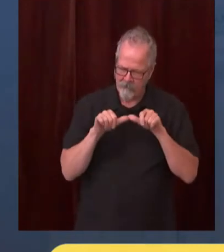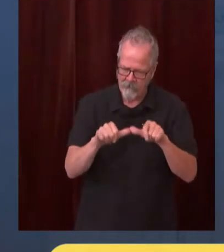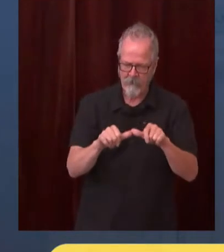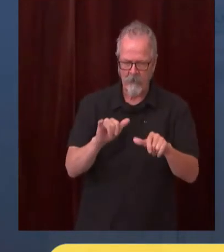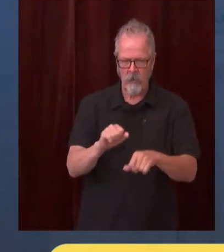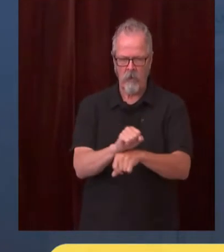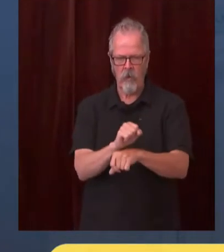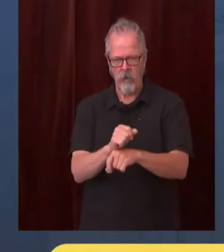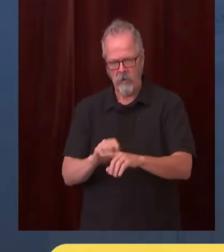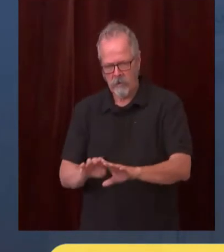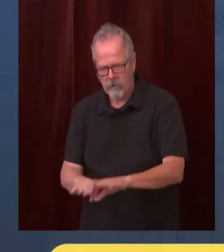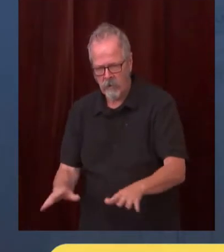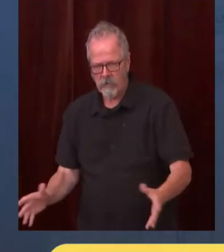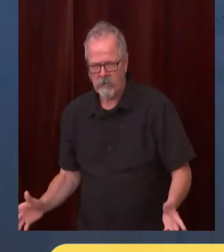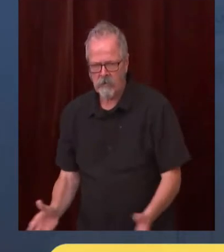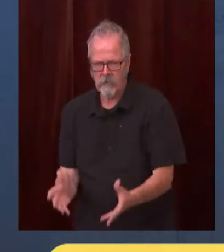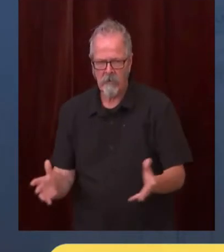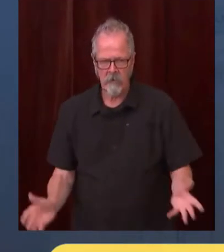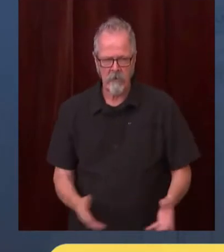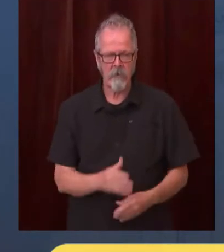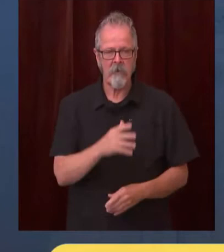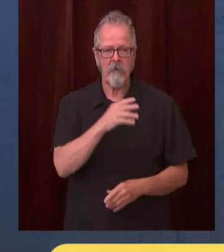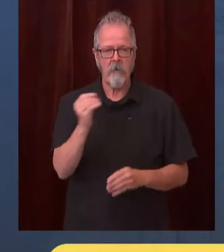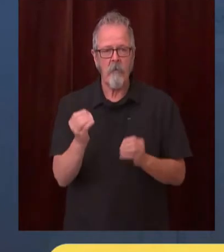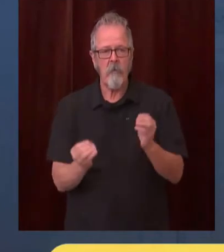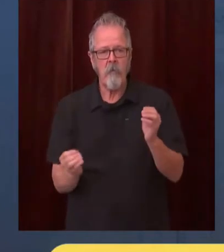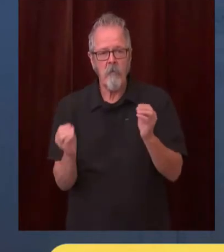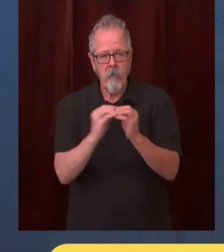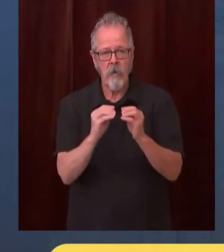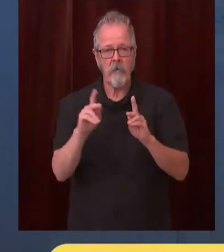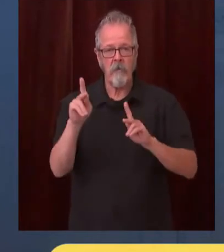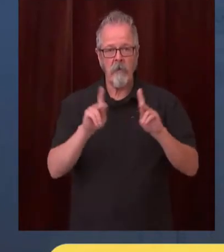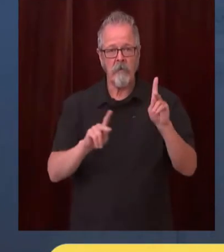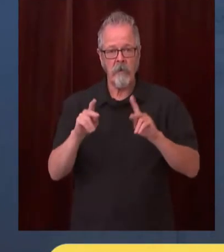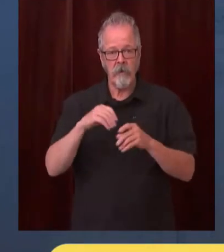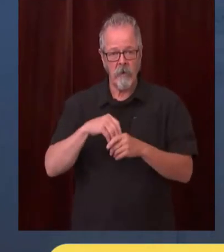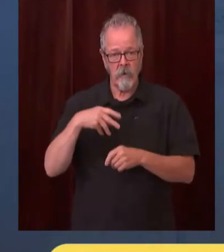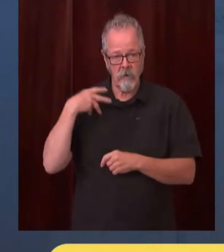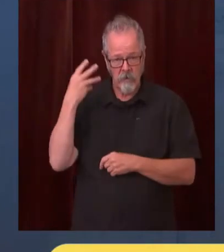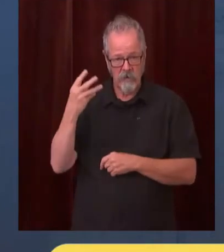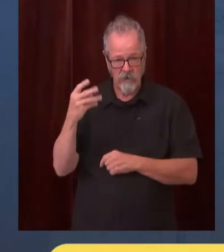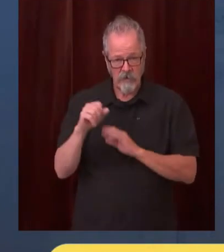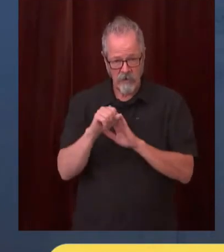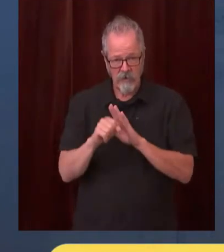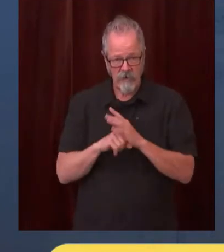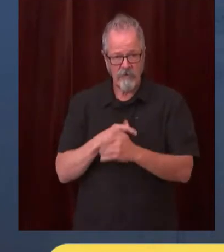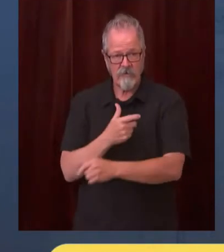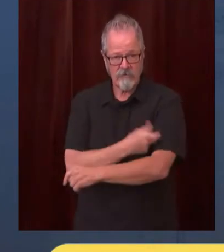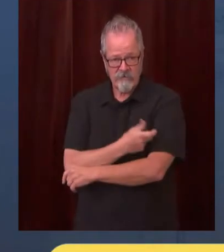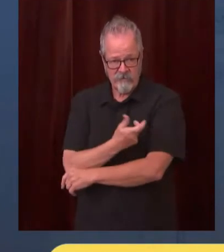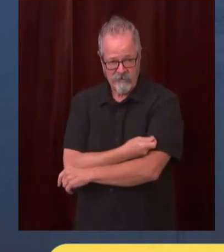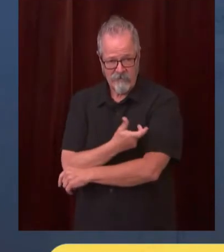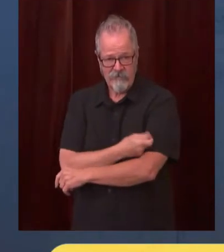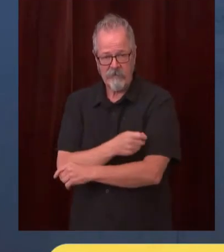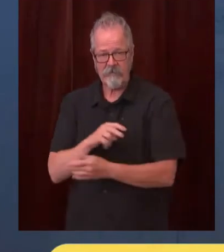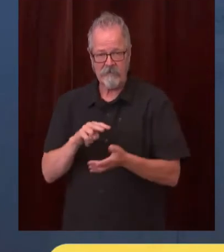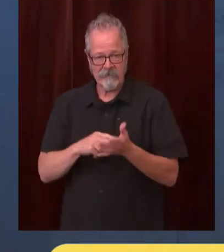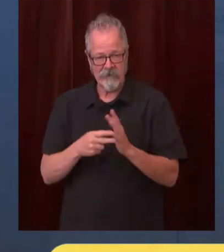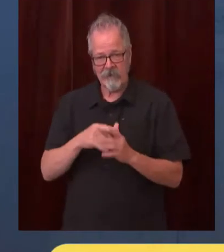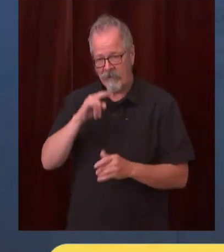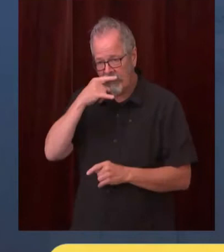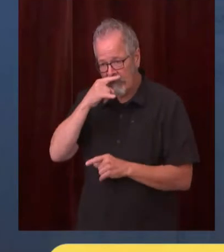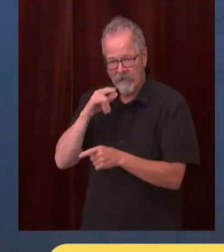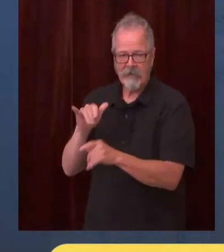washingtonians get the vaccine our children should be able to remain in school and that's something we should be very committed to